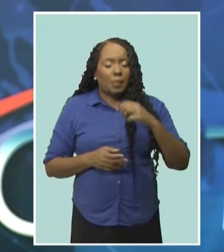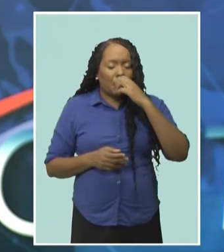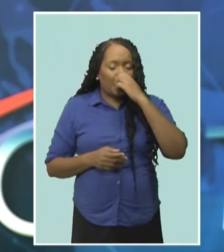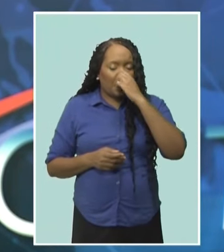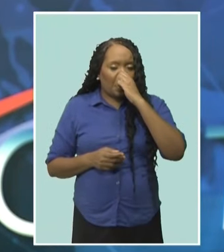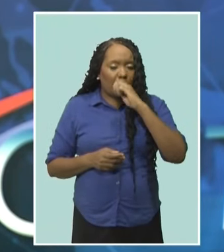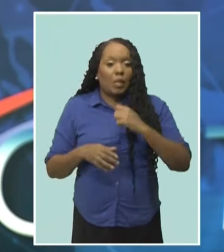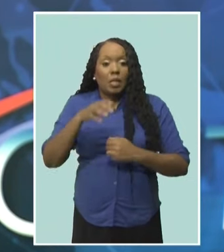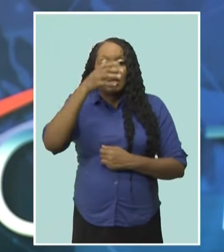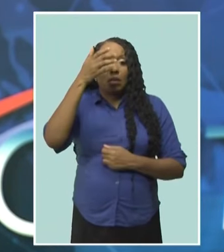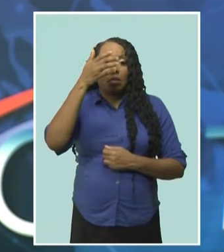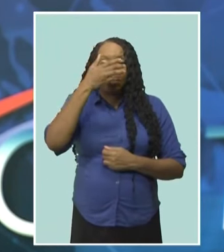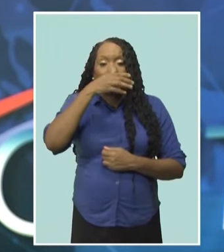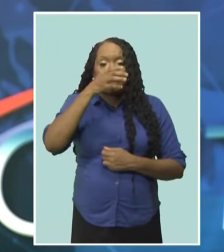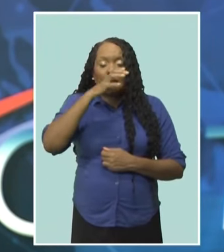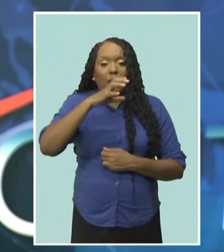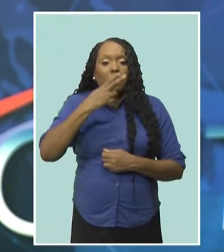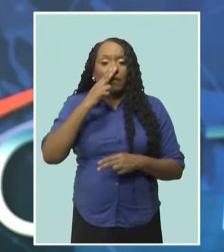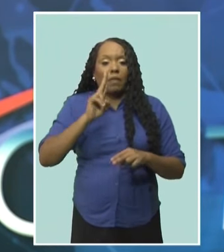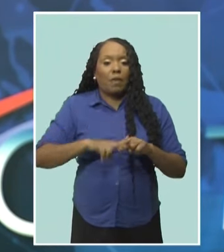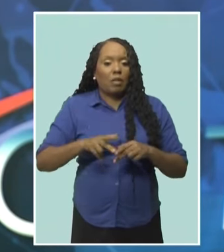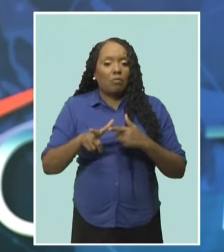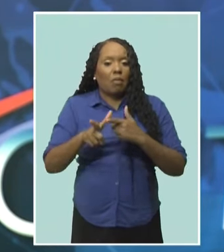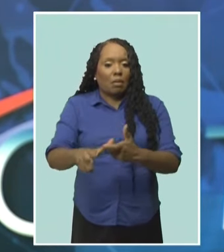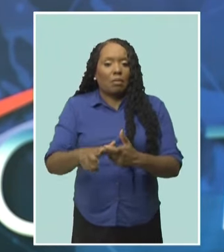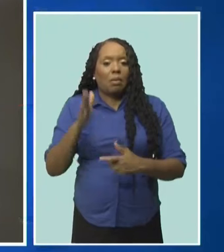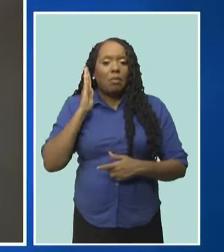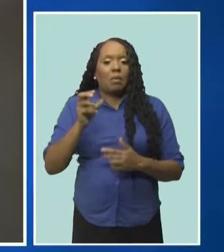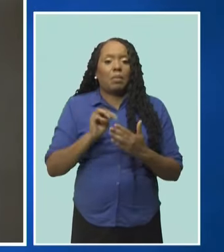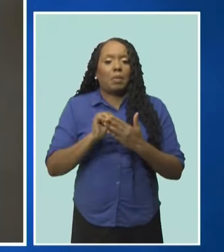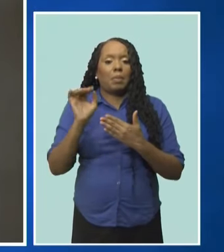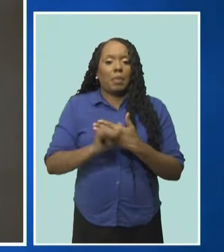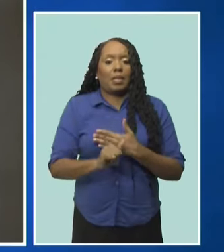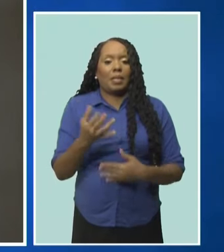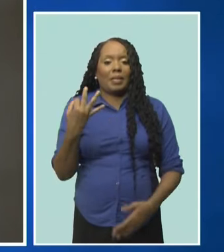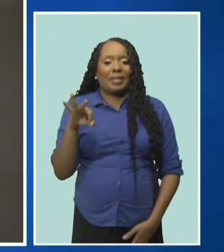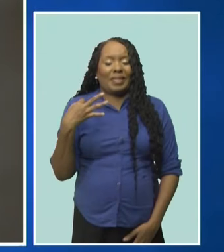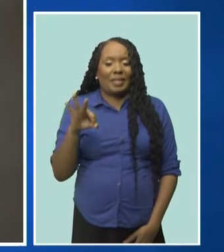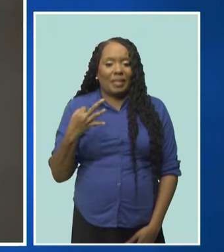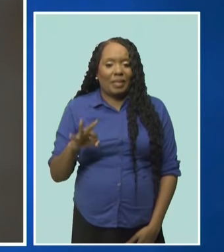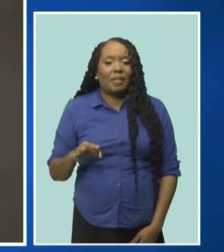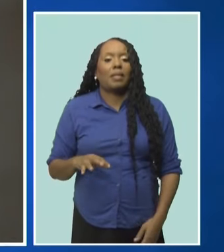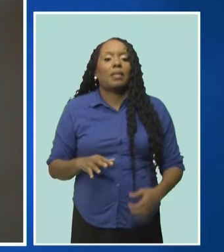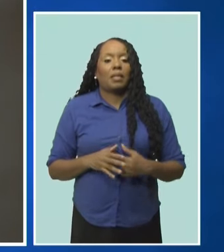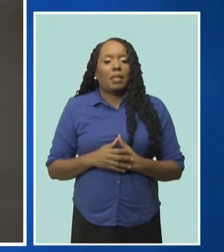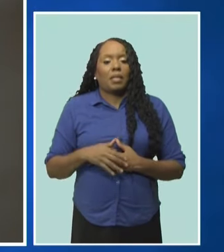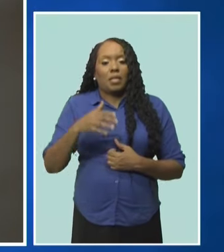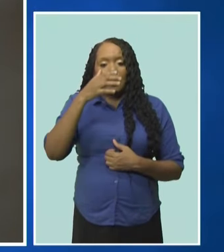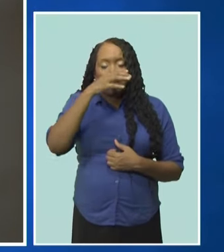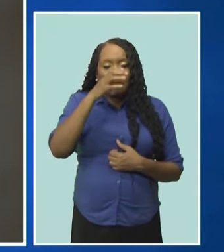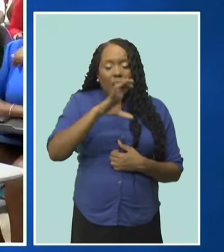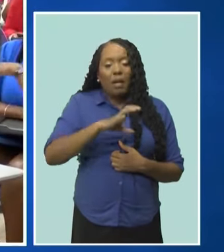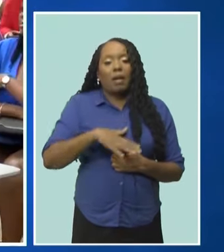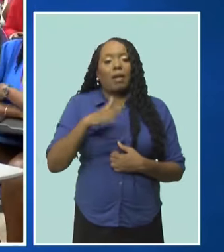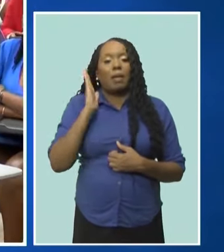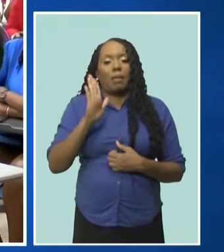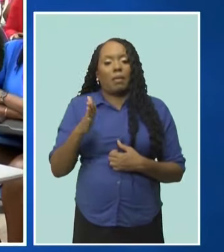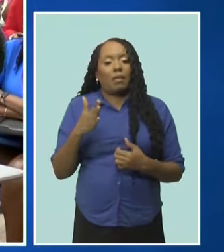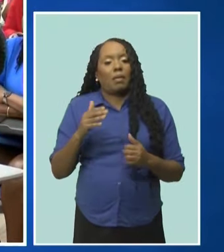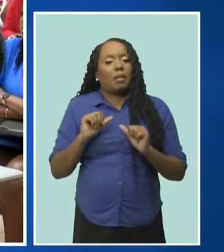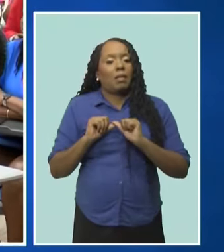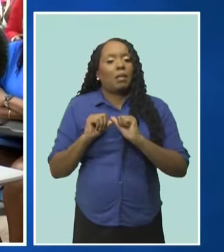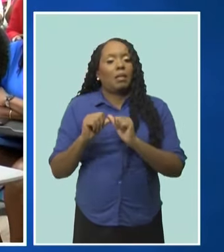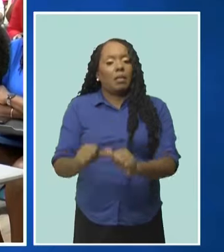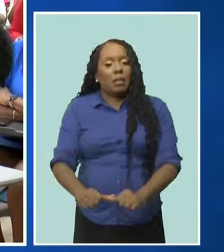focus of the Shafet Fund Run. Slated for May the 19th, it provides Shafet and the co-sponsors the opportunity to continue the